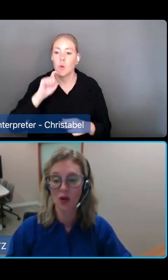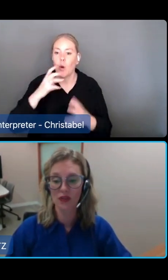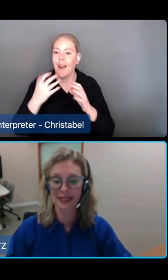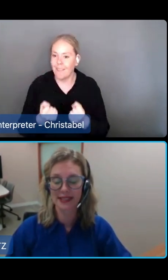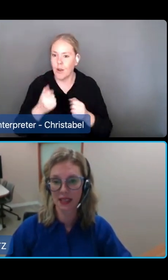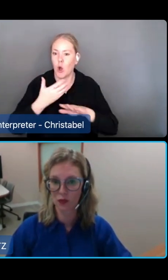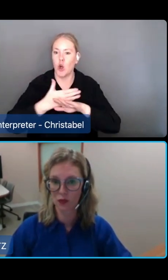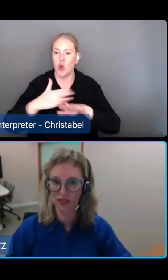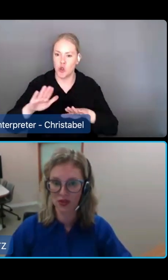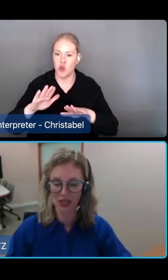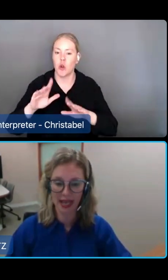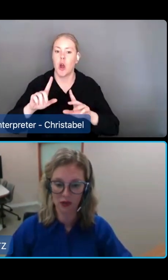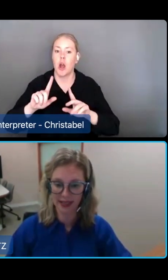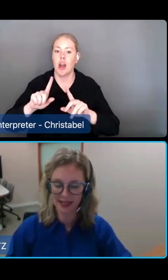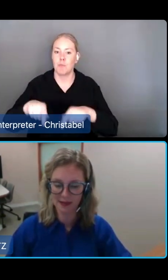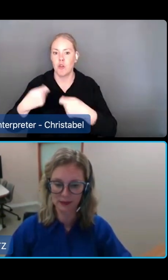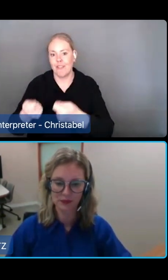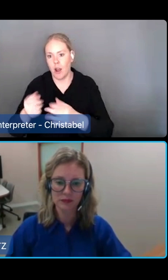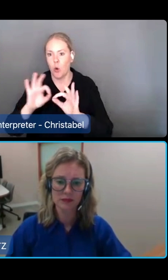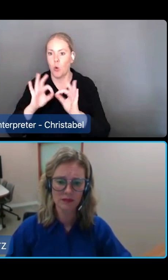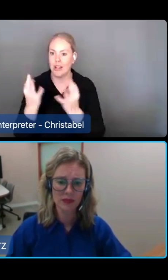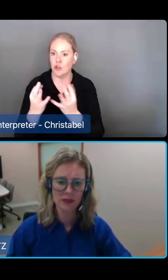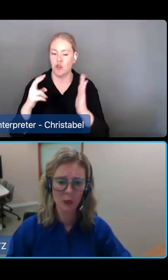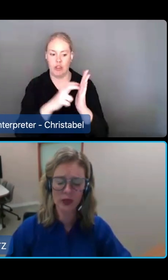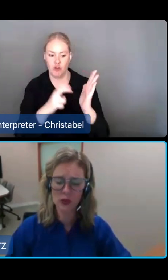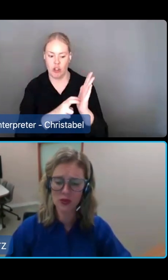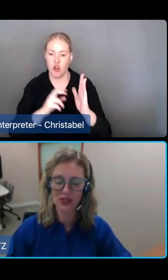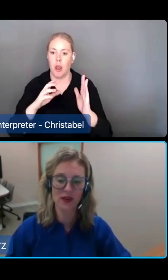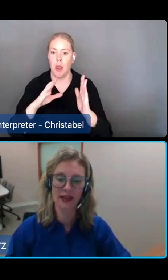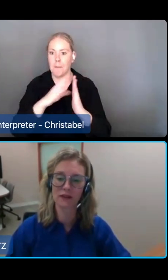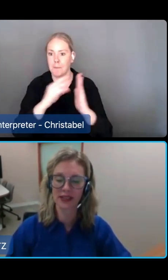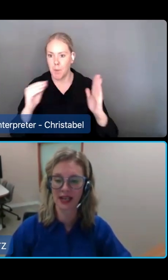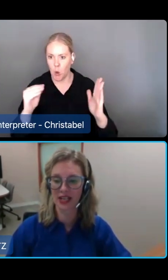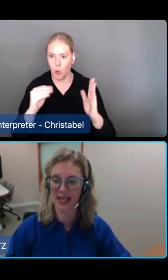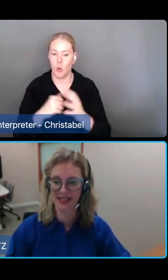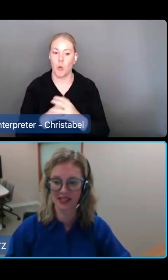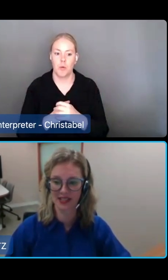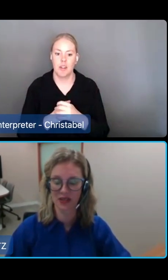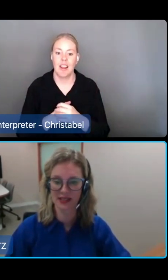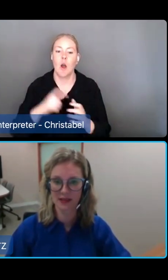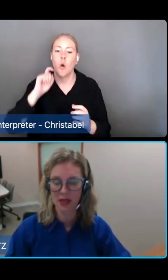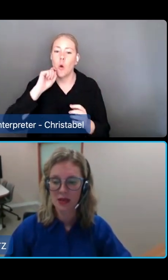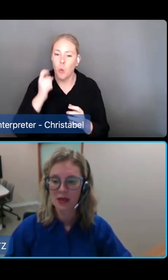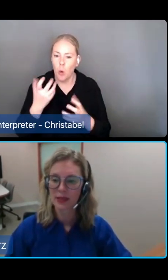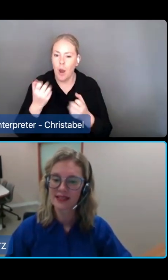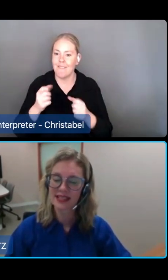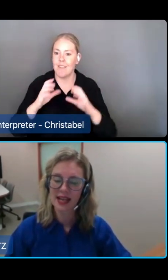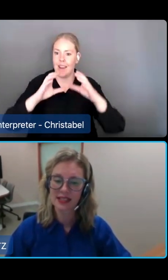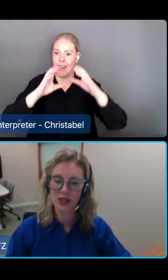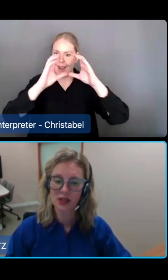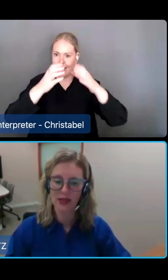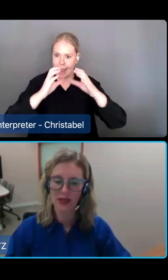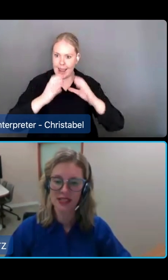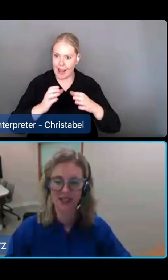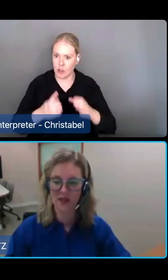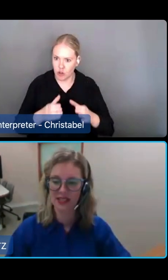services on the list into registration categories. We also define funded aged care service because this act is